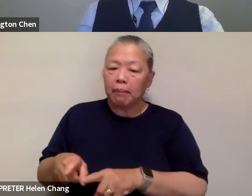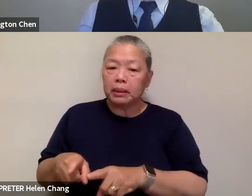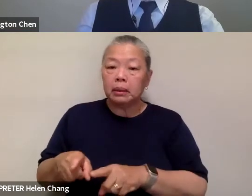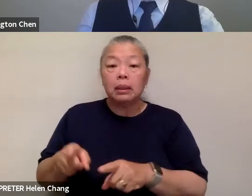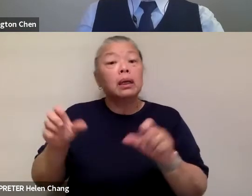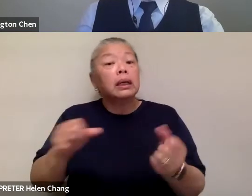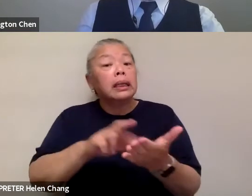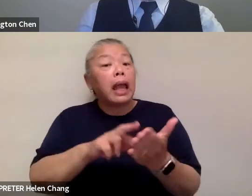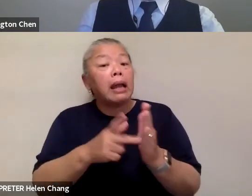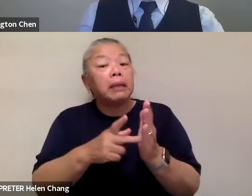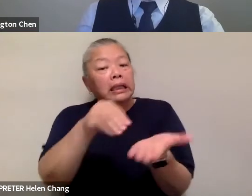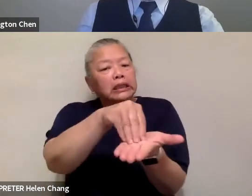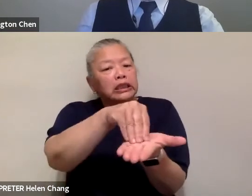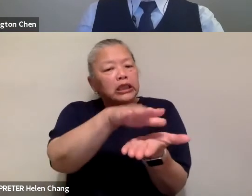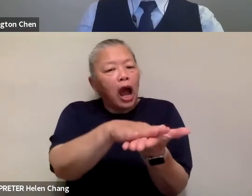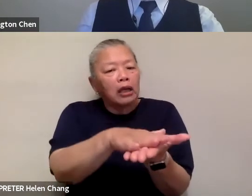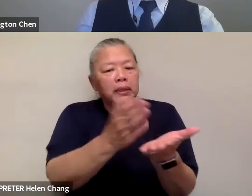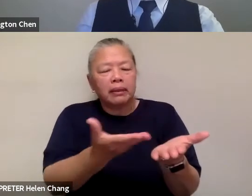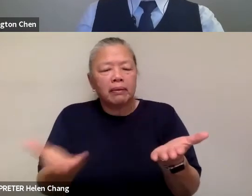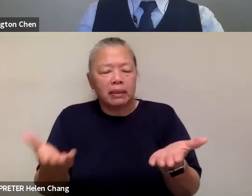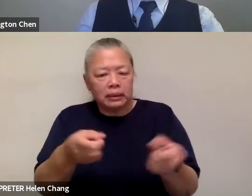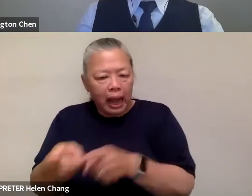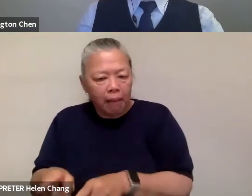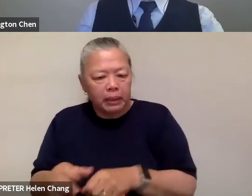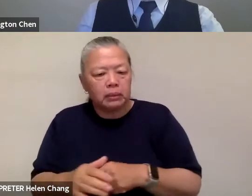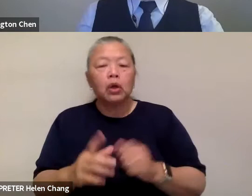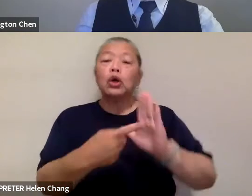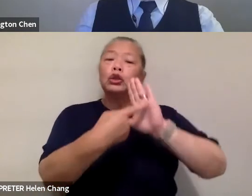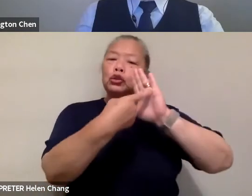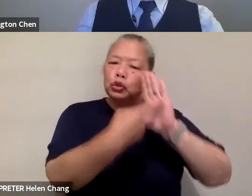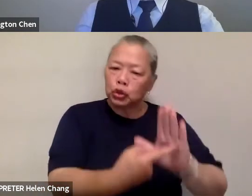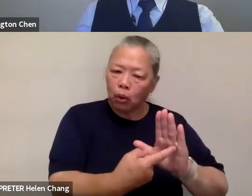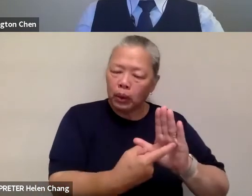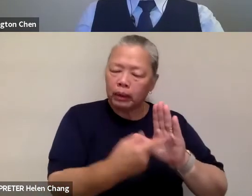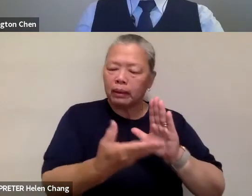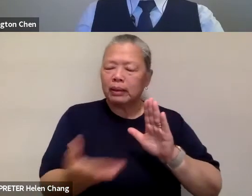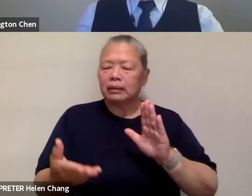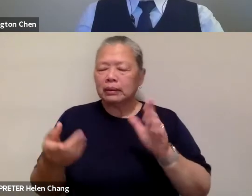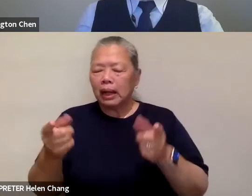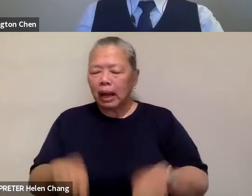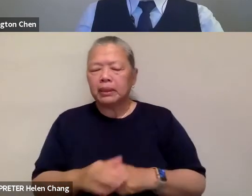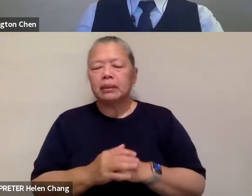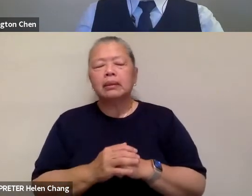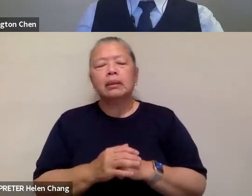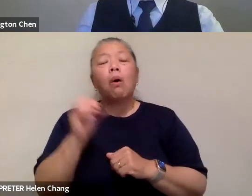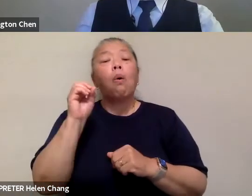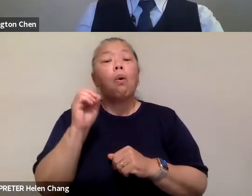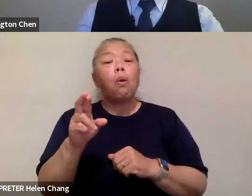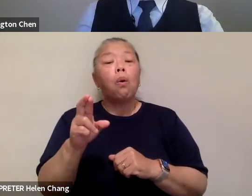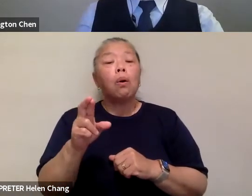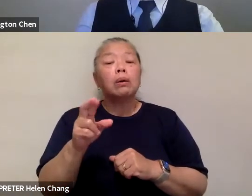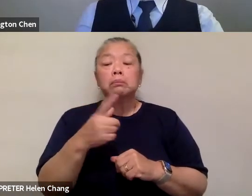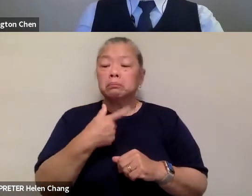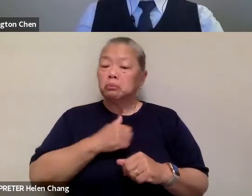what's happening to people or we're going to be, you know, protesting the